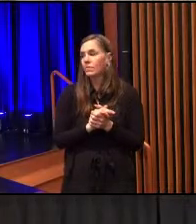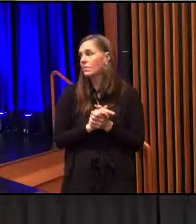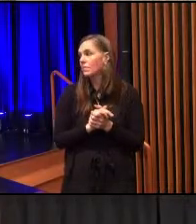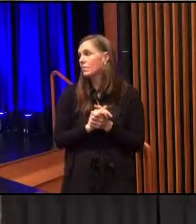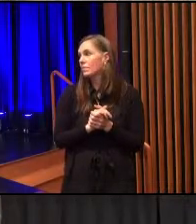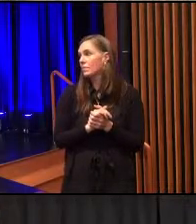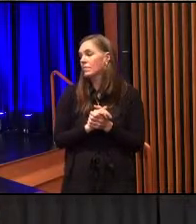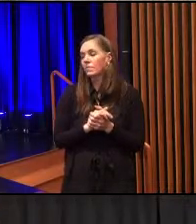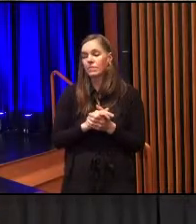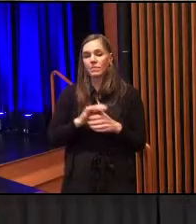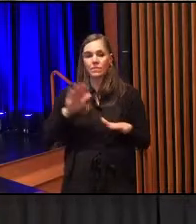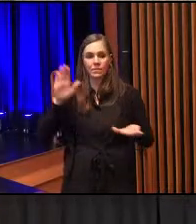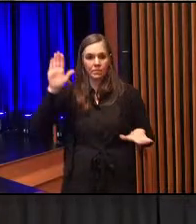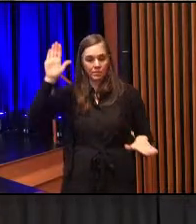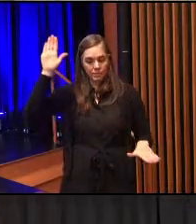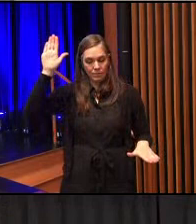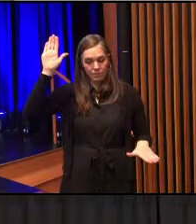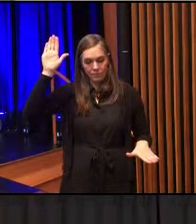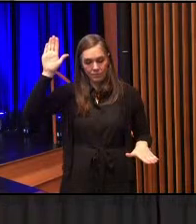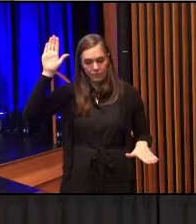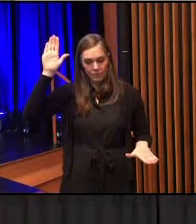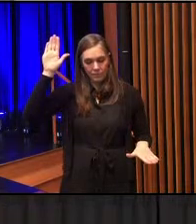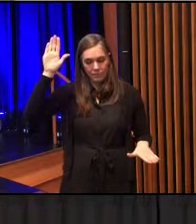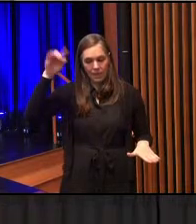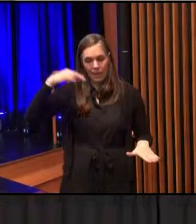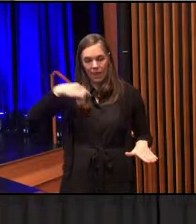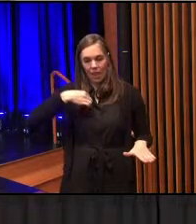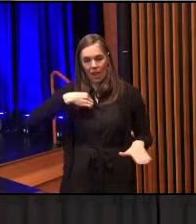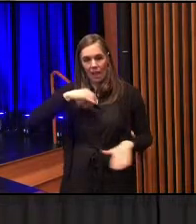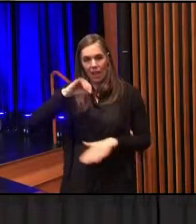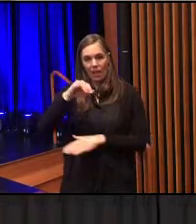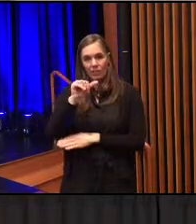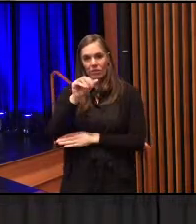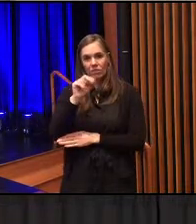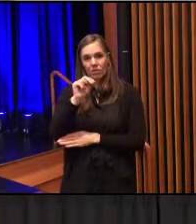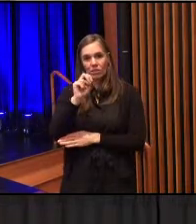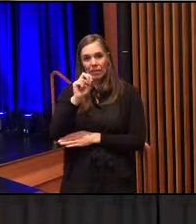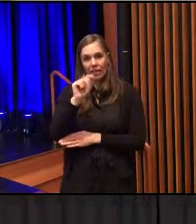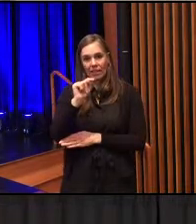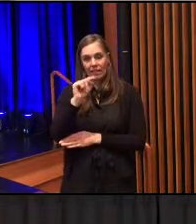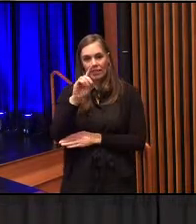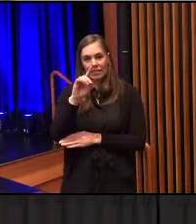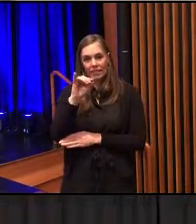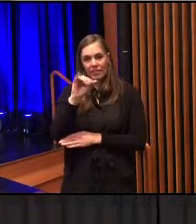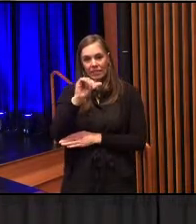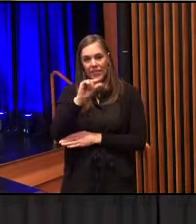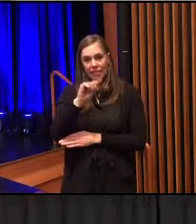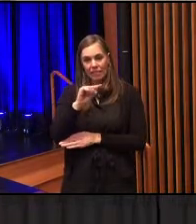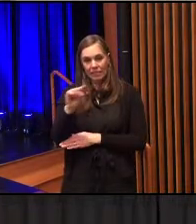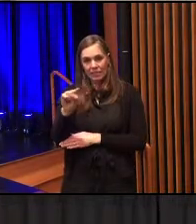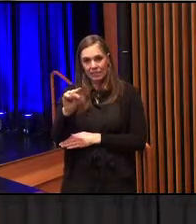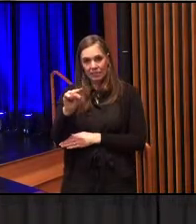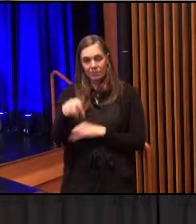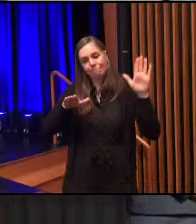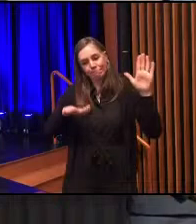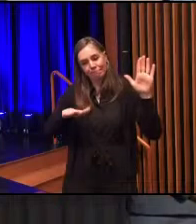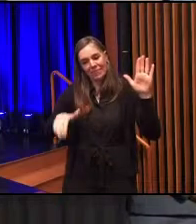Would you please raise your right hand? I, Janet Diaz. I, Janet Diaz. Being duly elected.